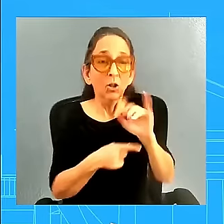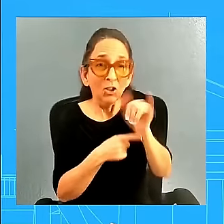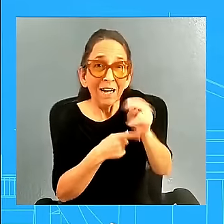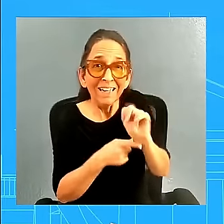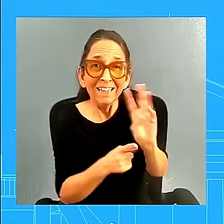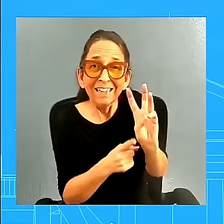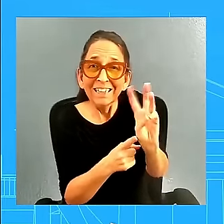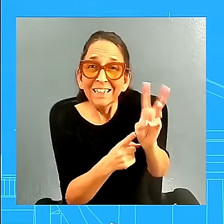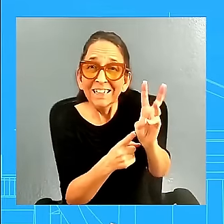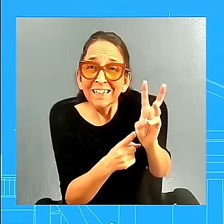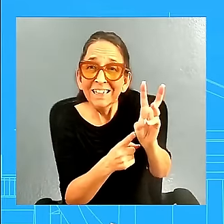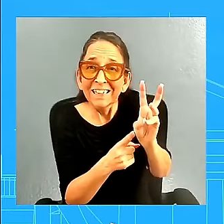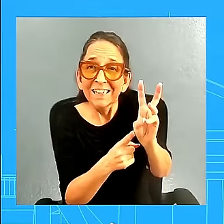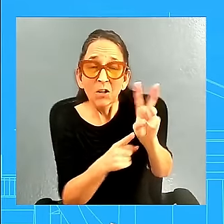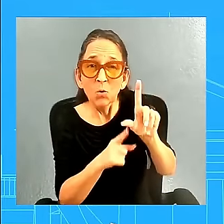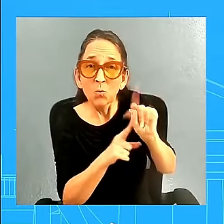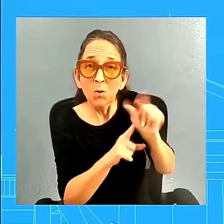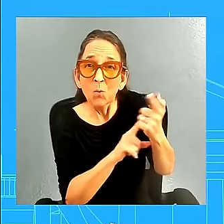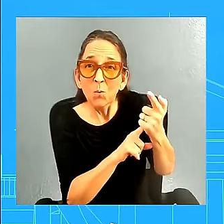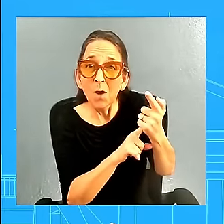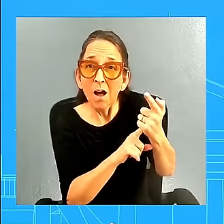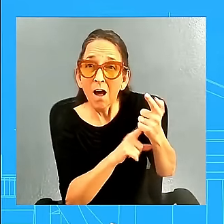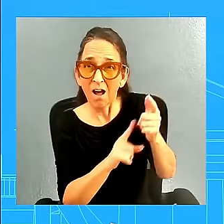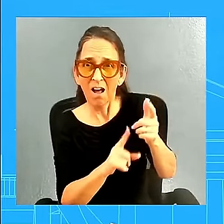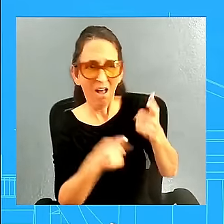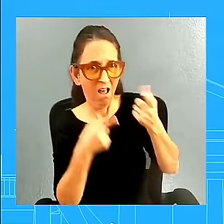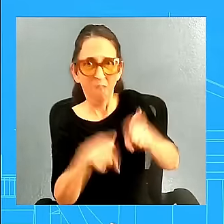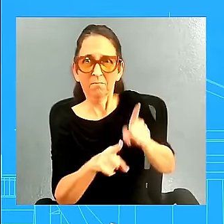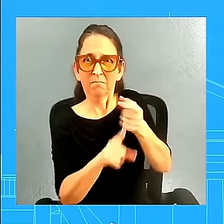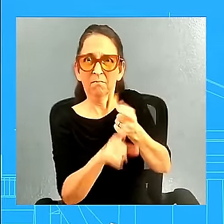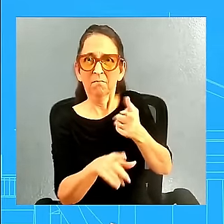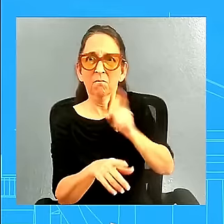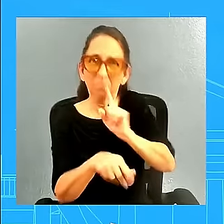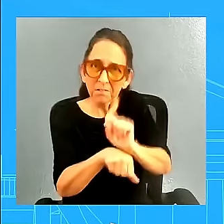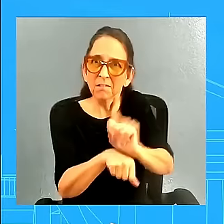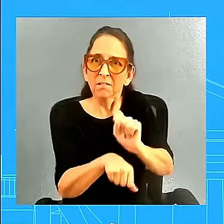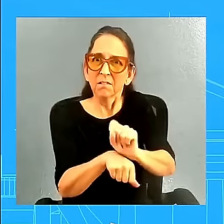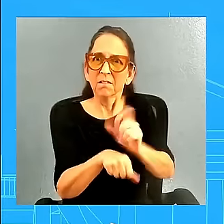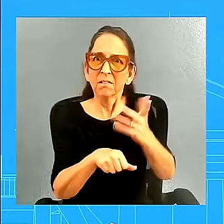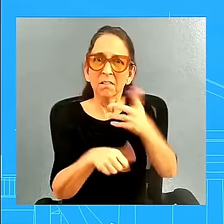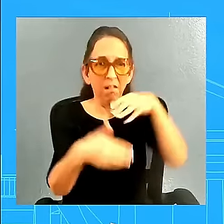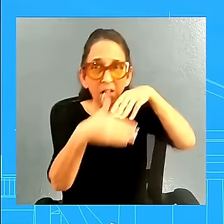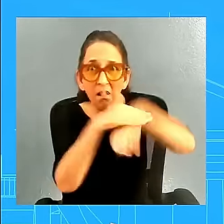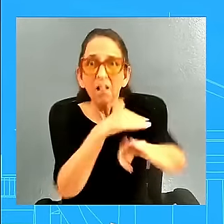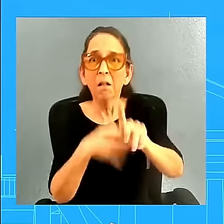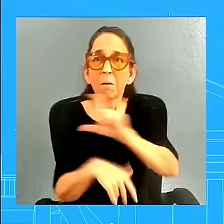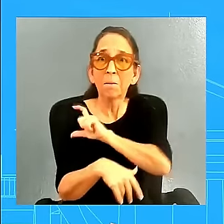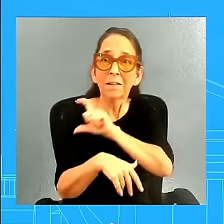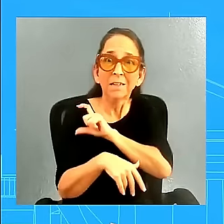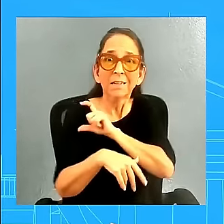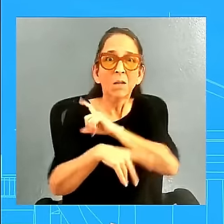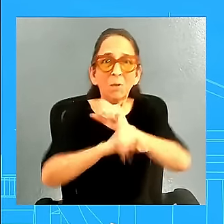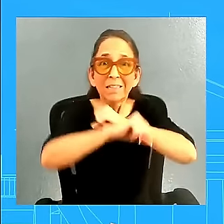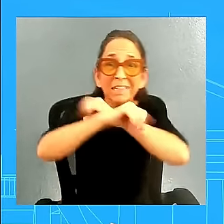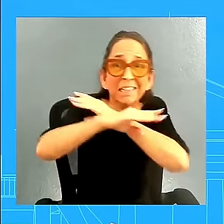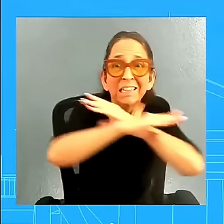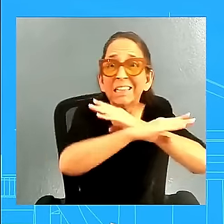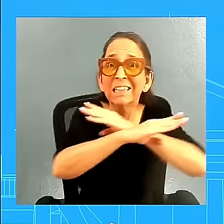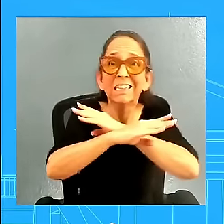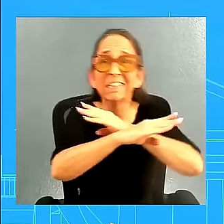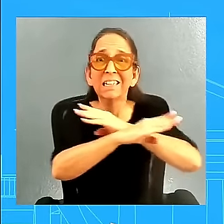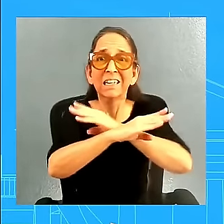real. Real people were affected by this. Law enforcement, who were trying to protect, protect the Capitol, protect